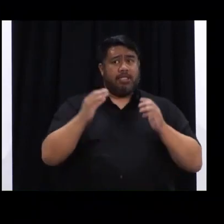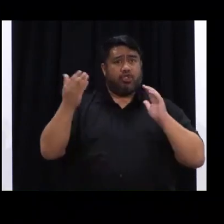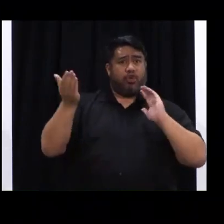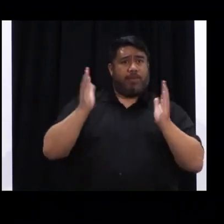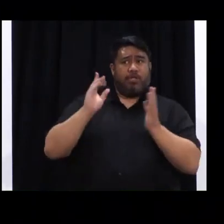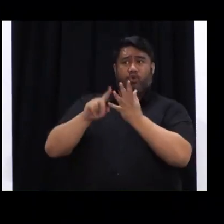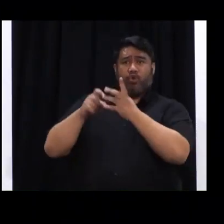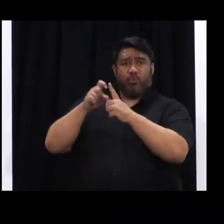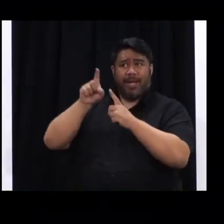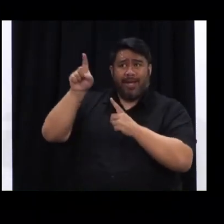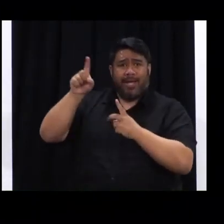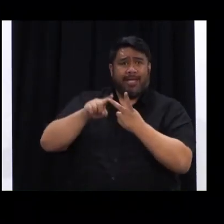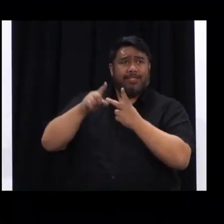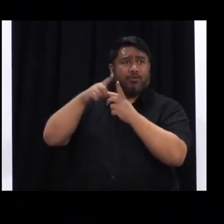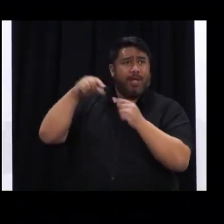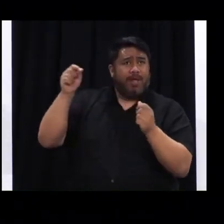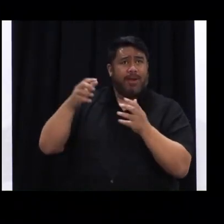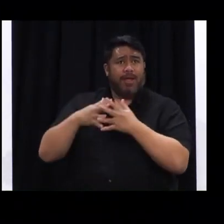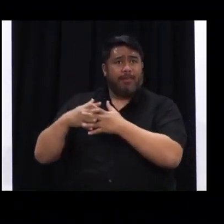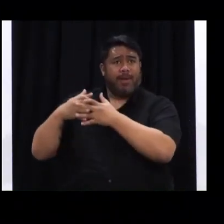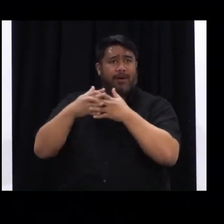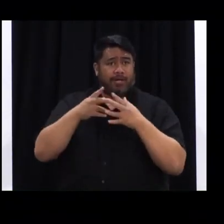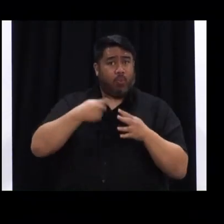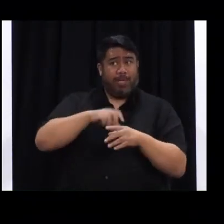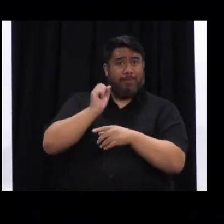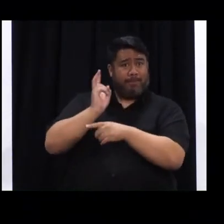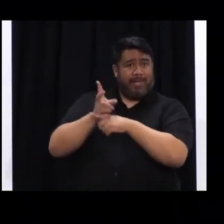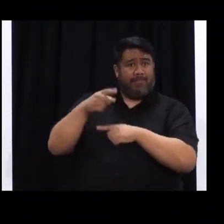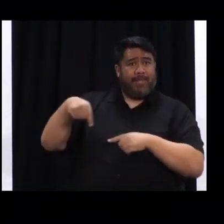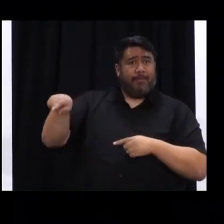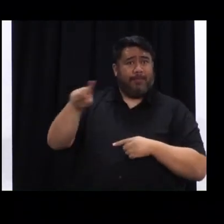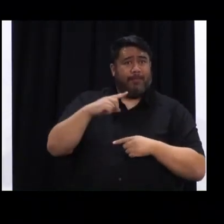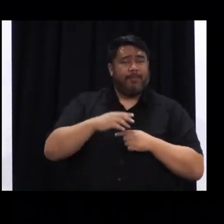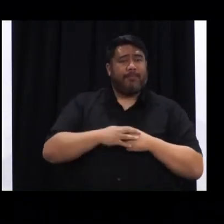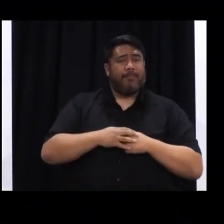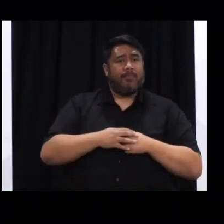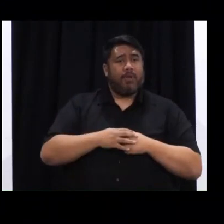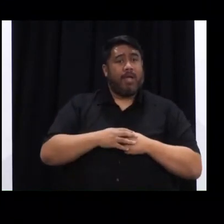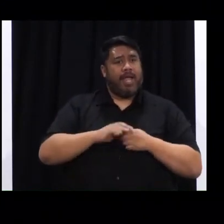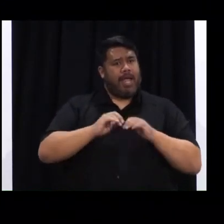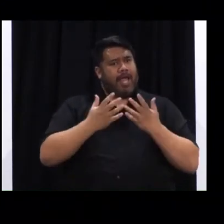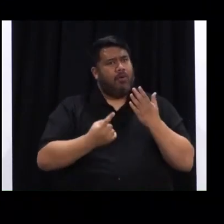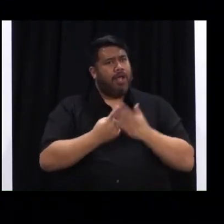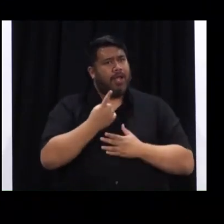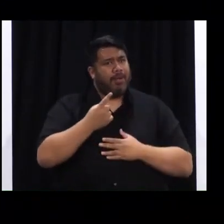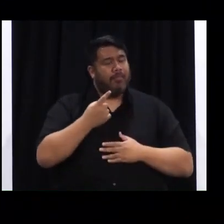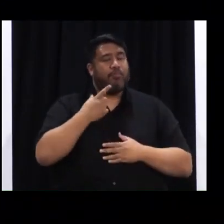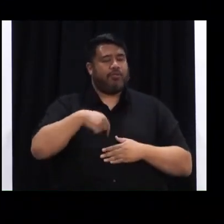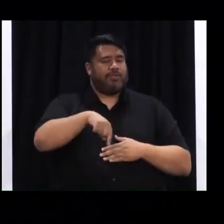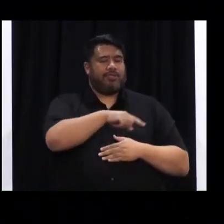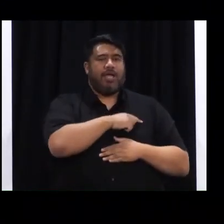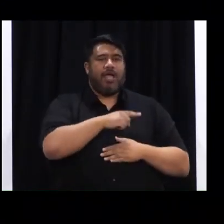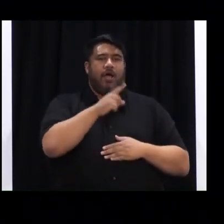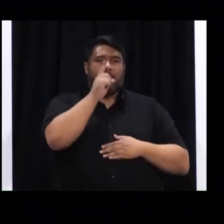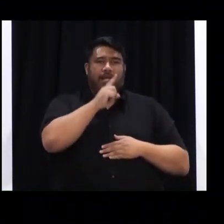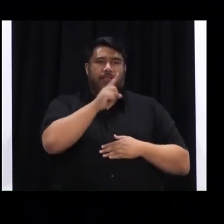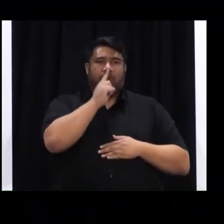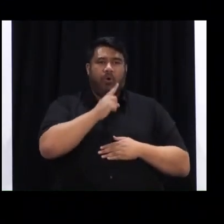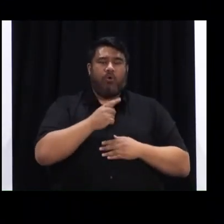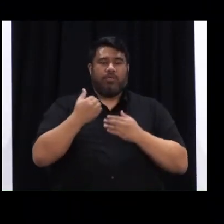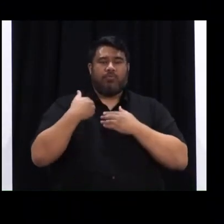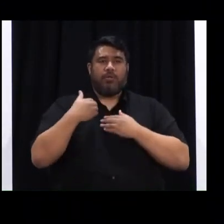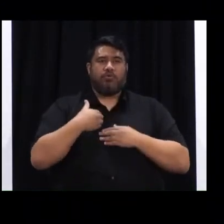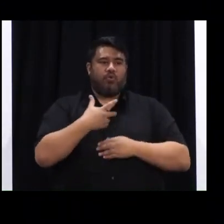peak of their rollouts. In part, this is due to a determined and dedicated group of vaccinators working long